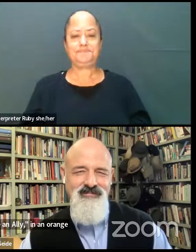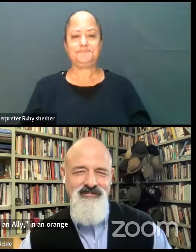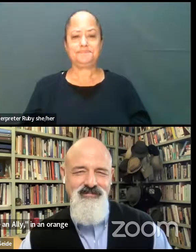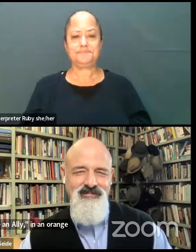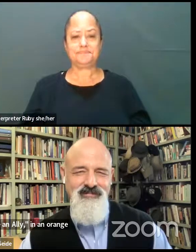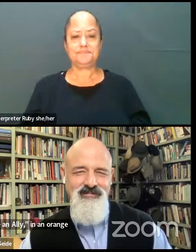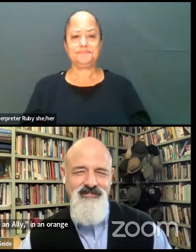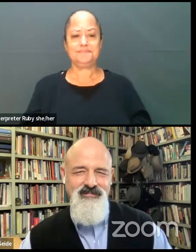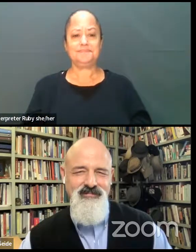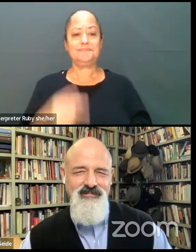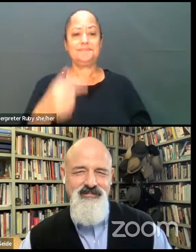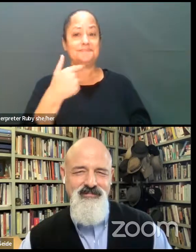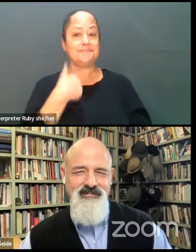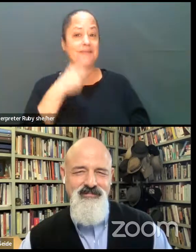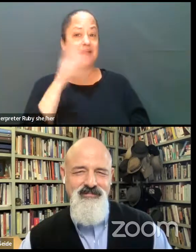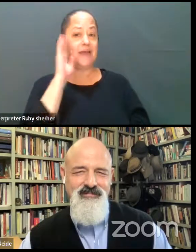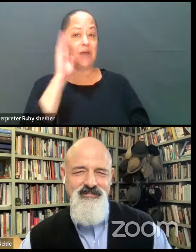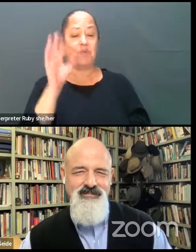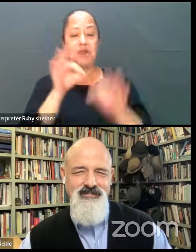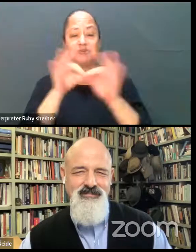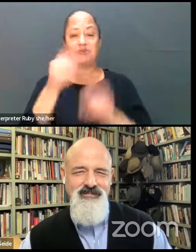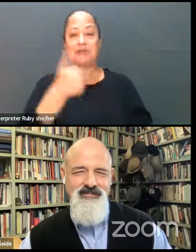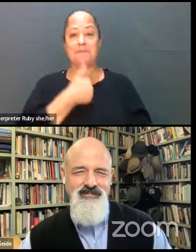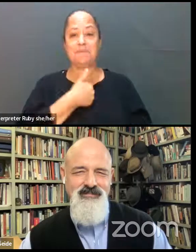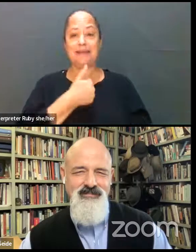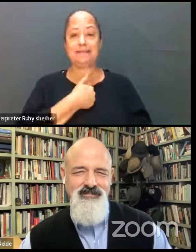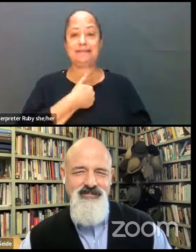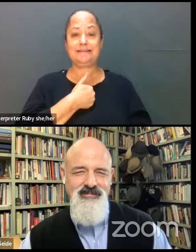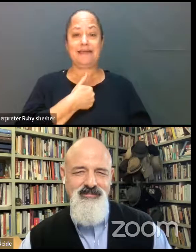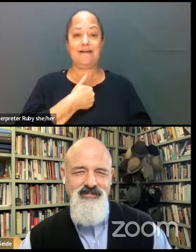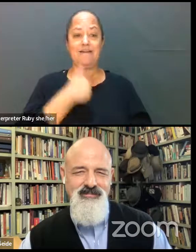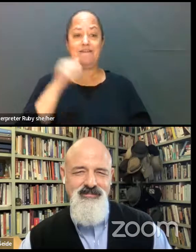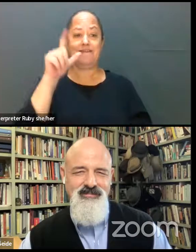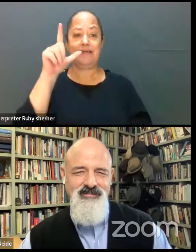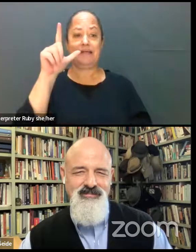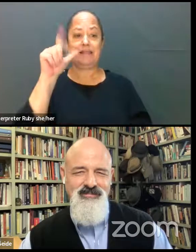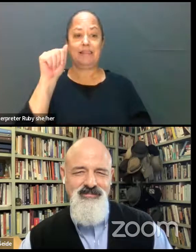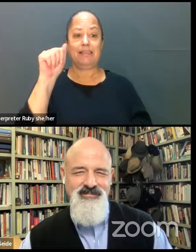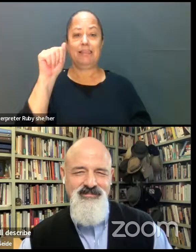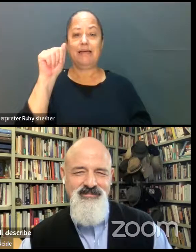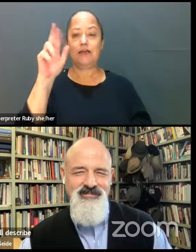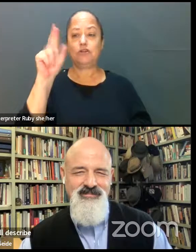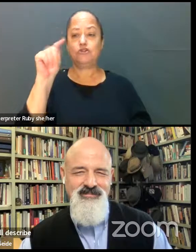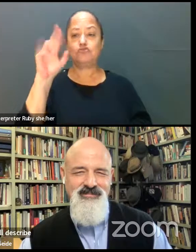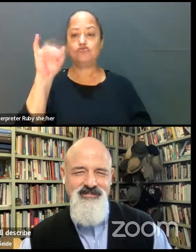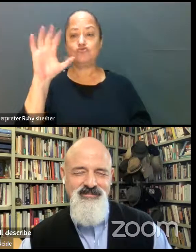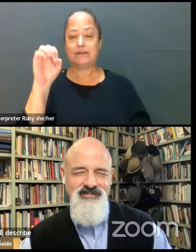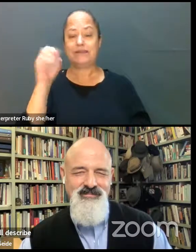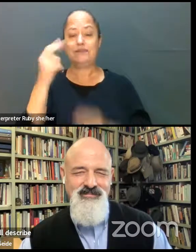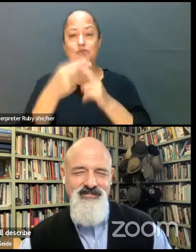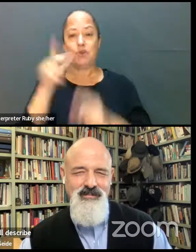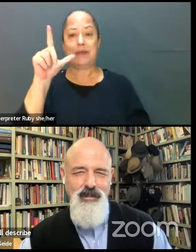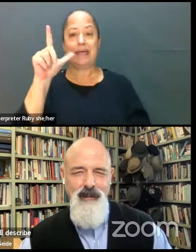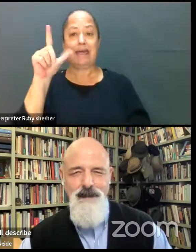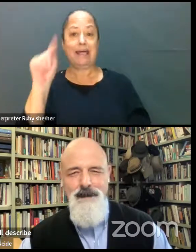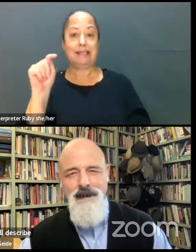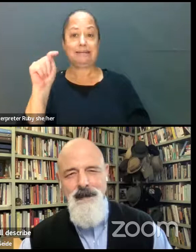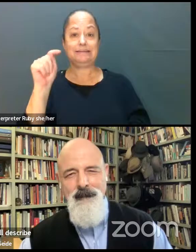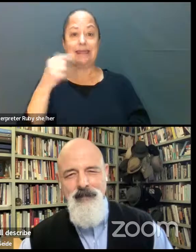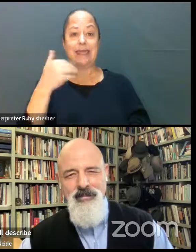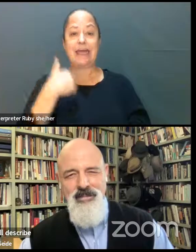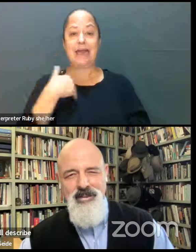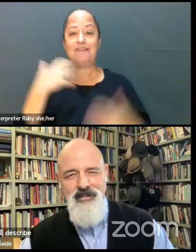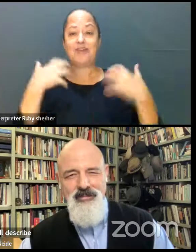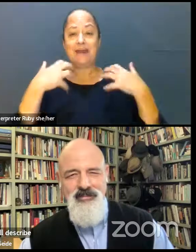I will describe myself. Latresa Frederick, known as LT, I have on a leopard